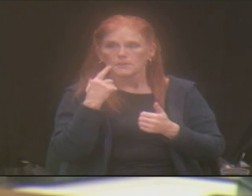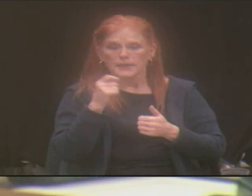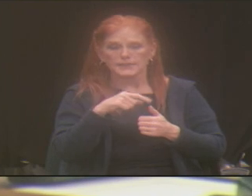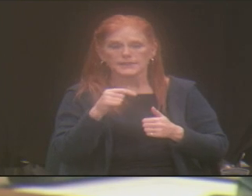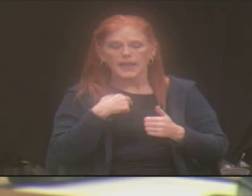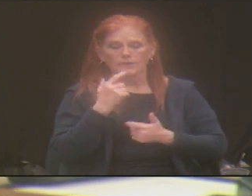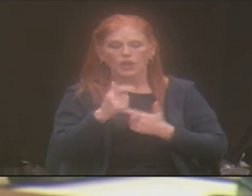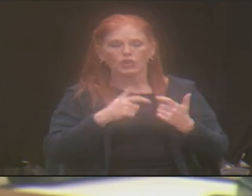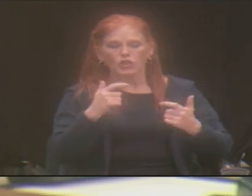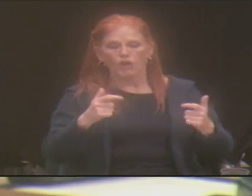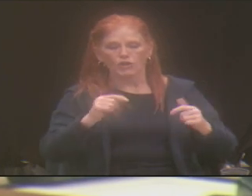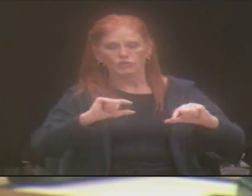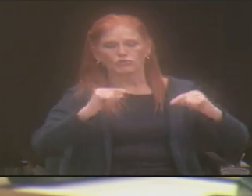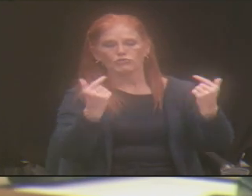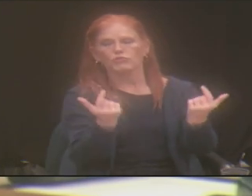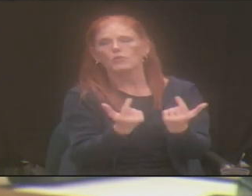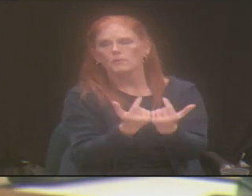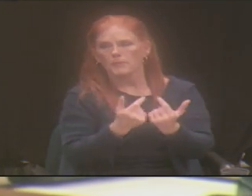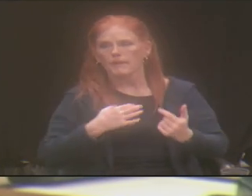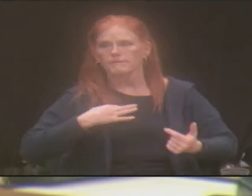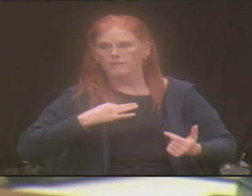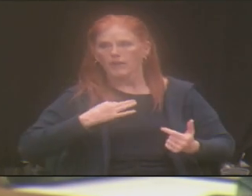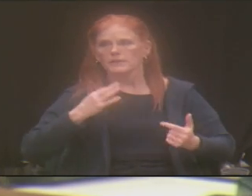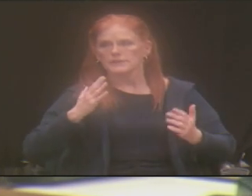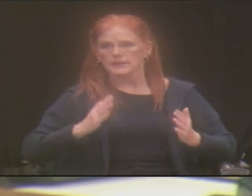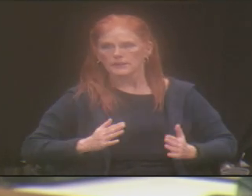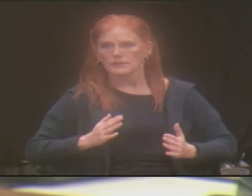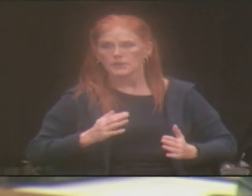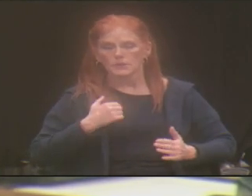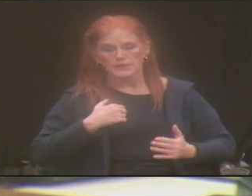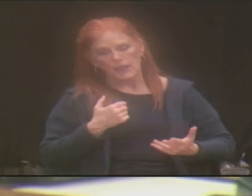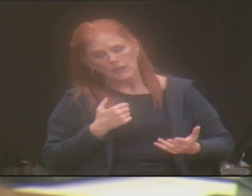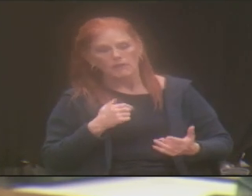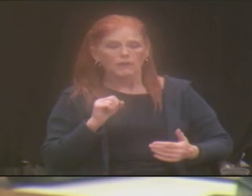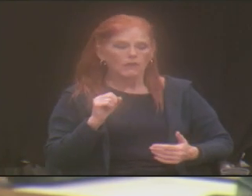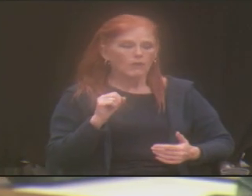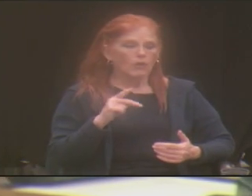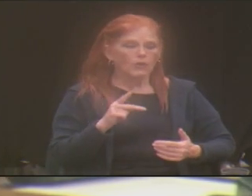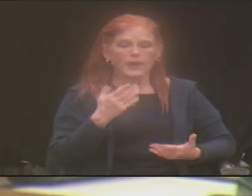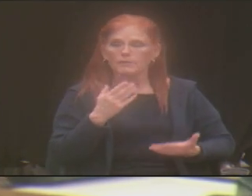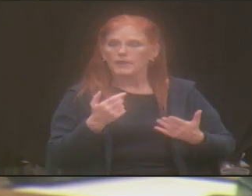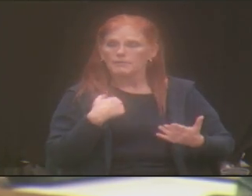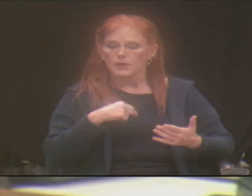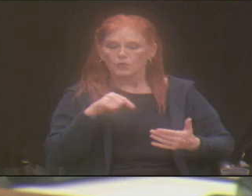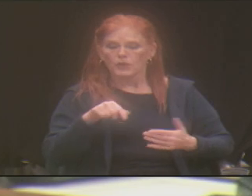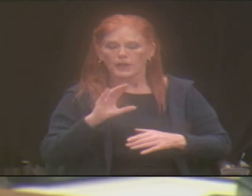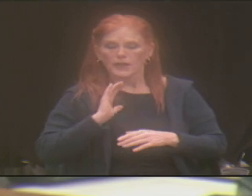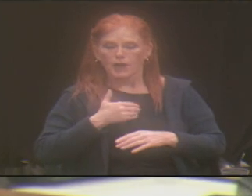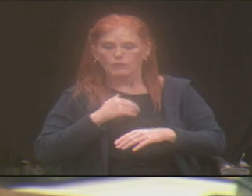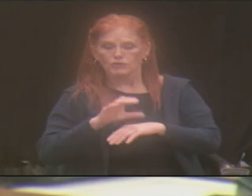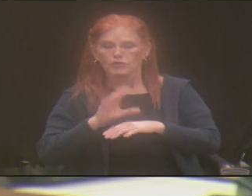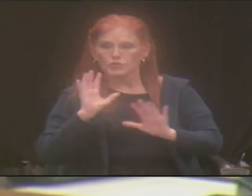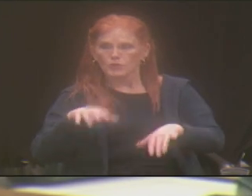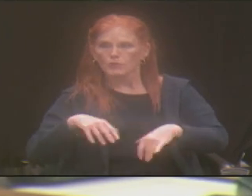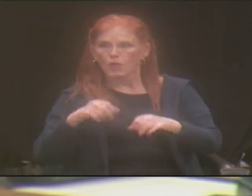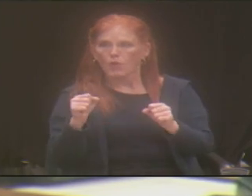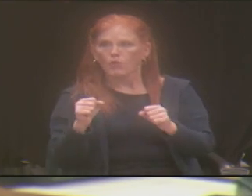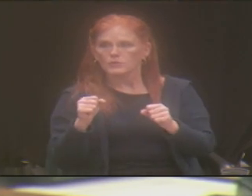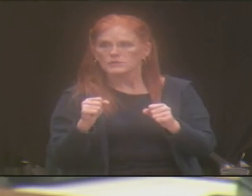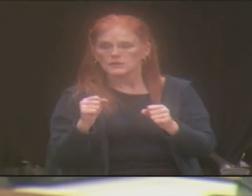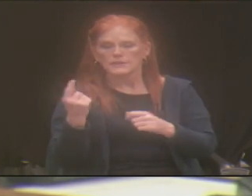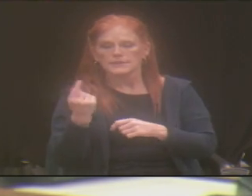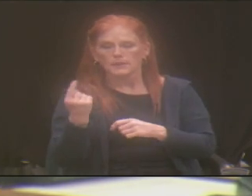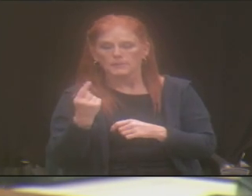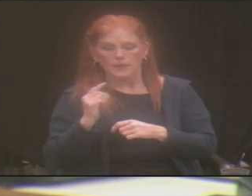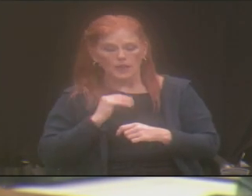pool of volunteers. And we say, okay, how about if we host something at our church and our people can come